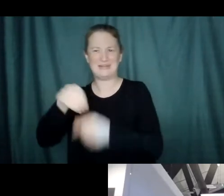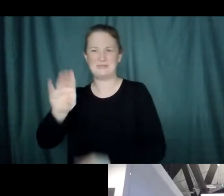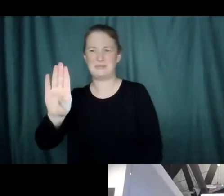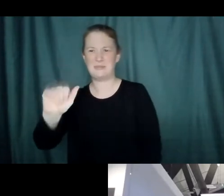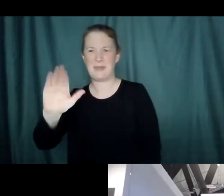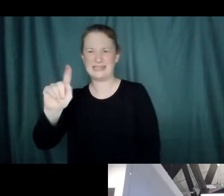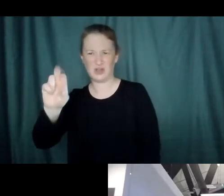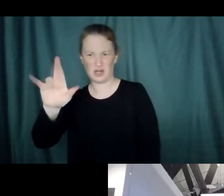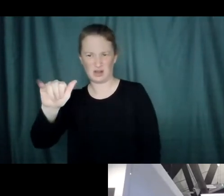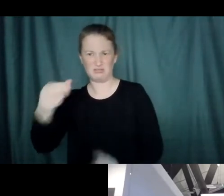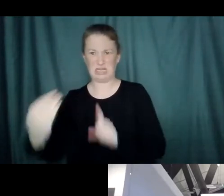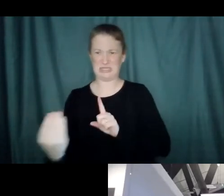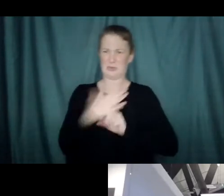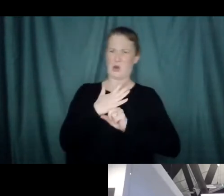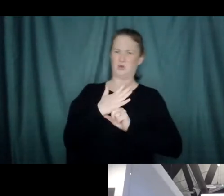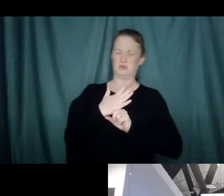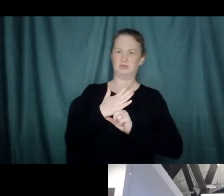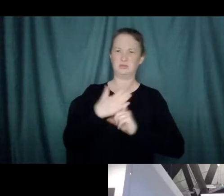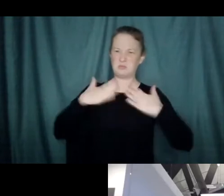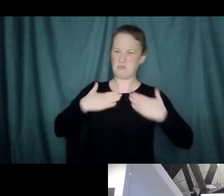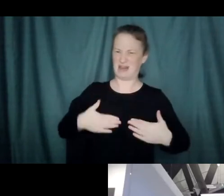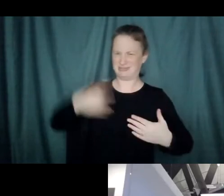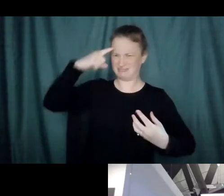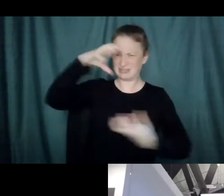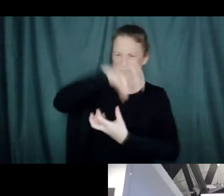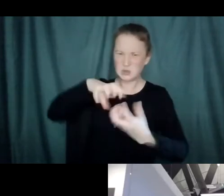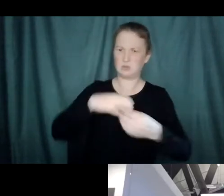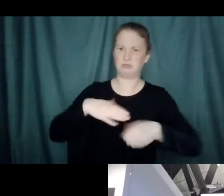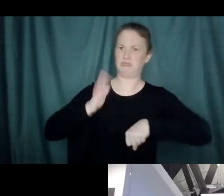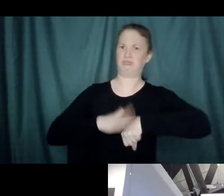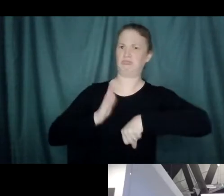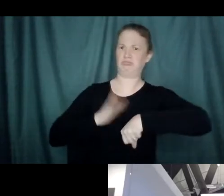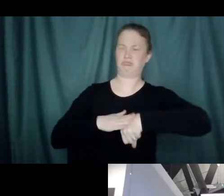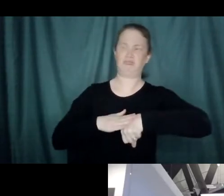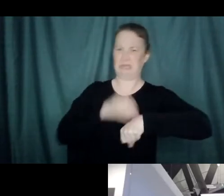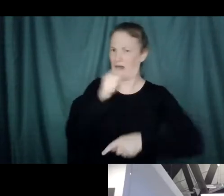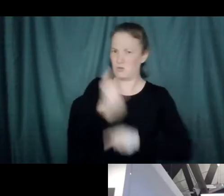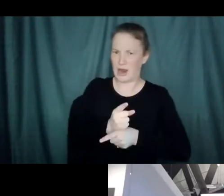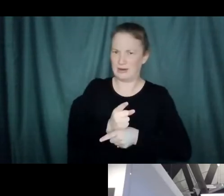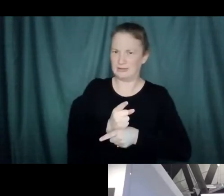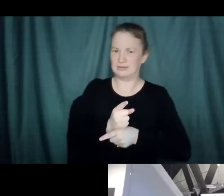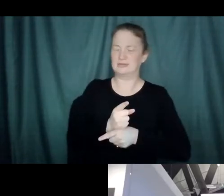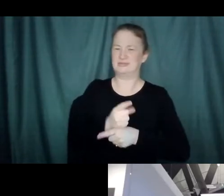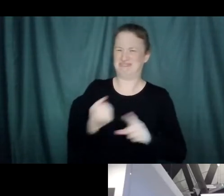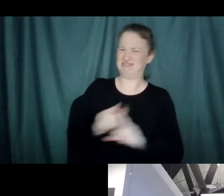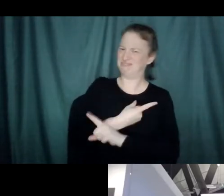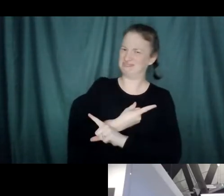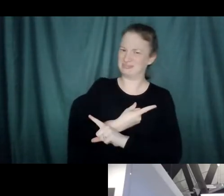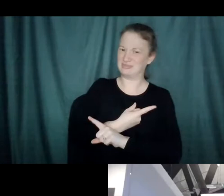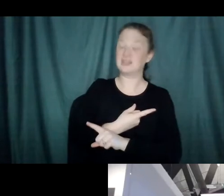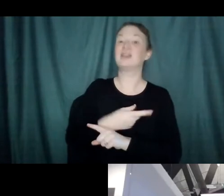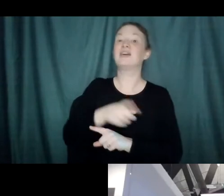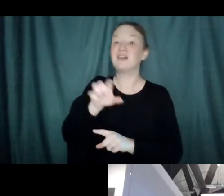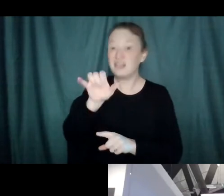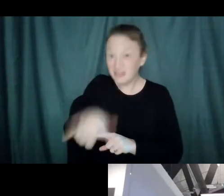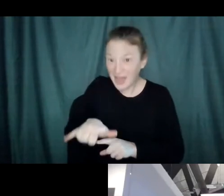body that if they see that, they will sound an alarm. That's actually part of the reason why you end up getting a fever if you're infected.